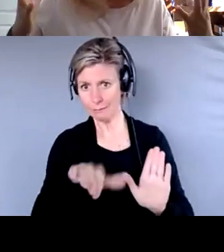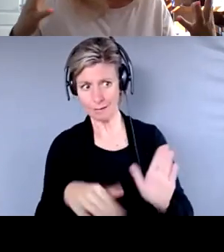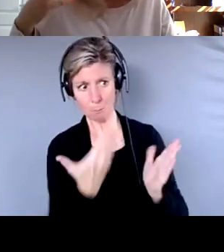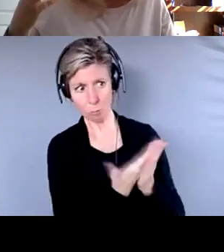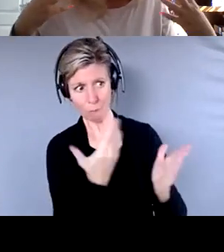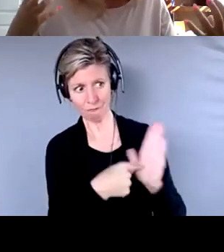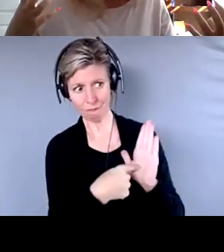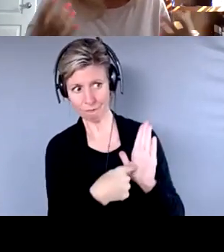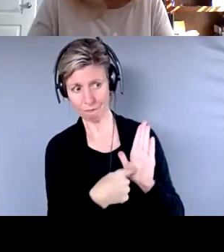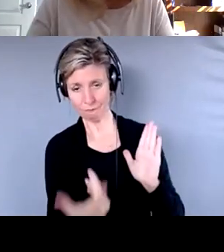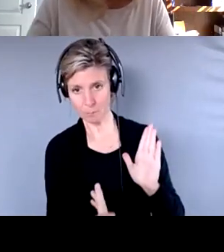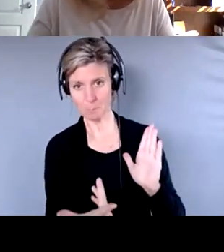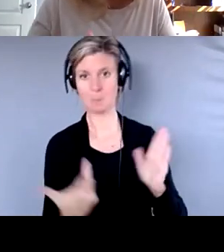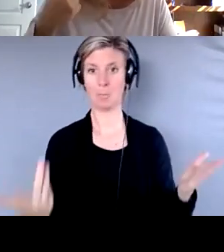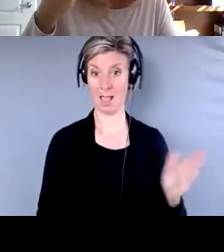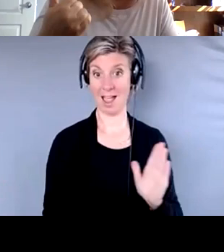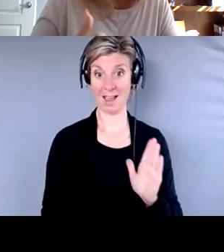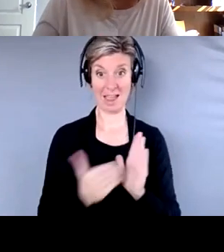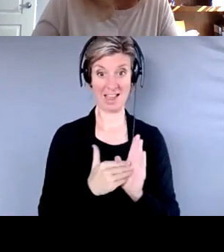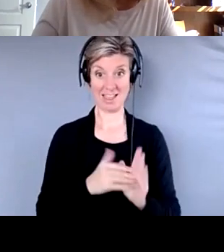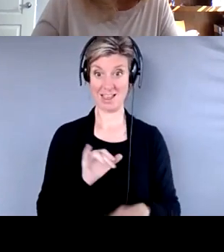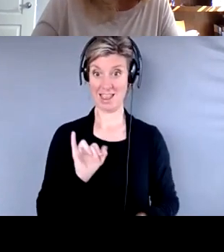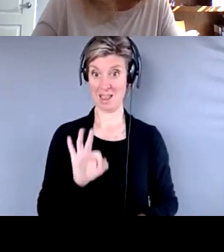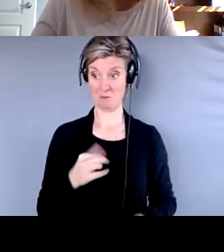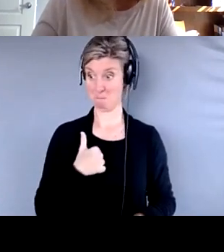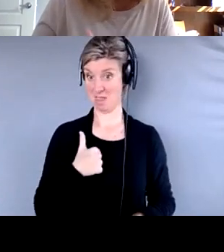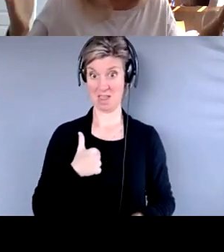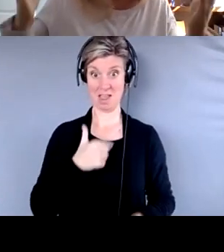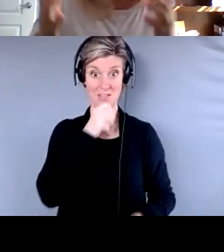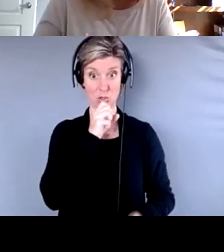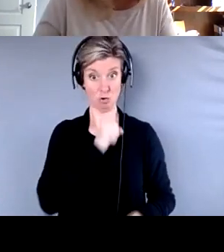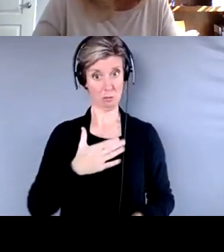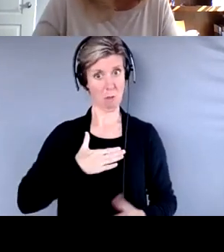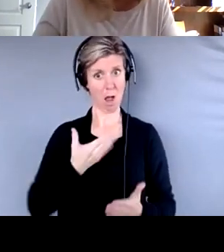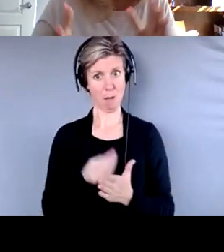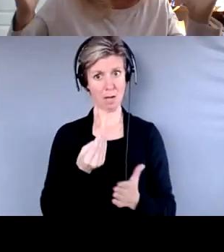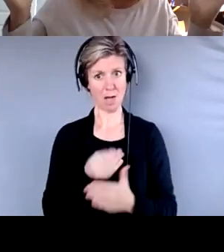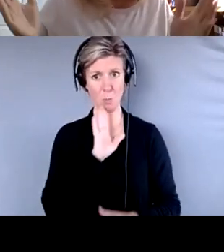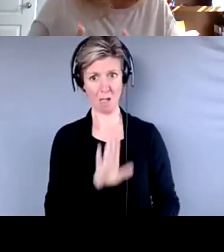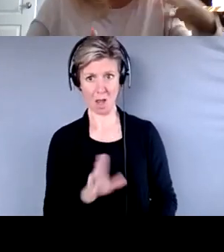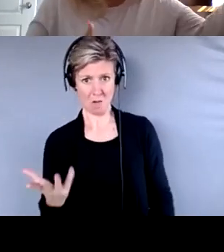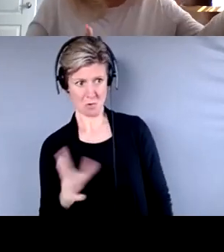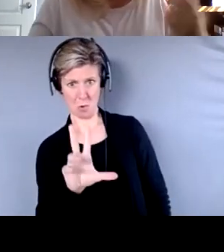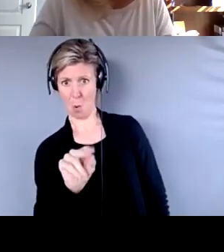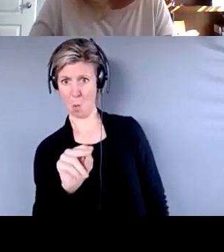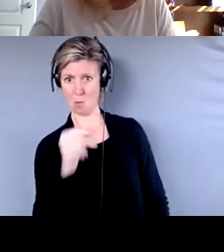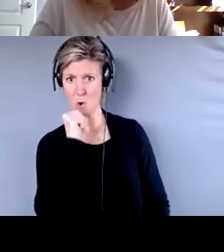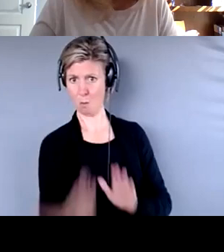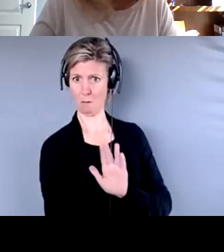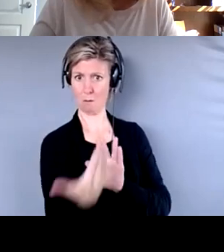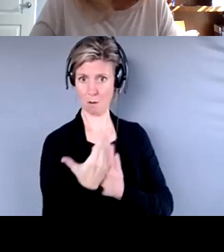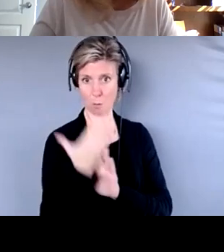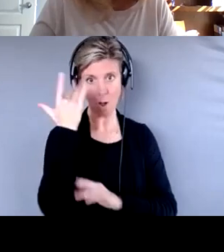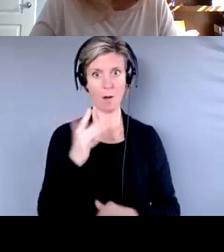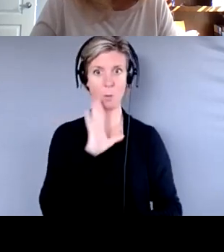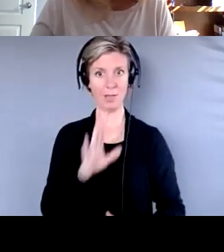if I'm the investor, it's my money. And I know I want to send that money because yes, I'm going to meet the love of my life